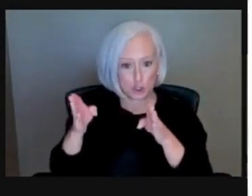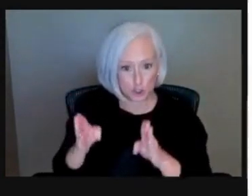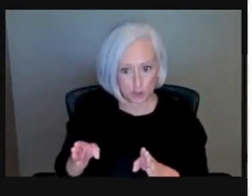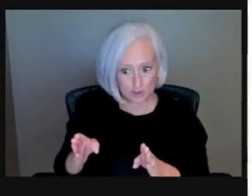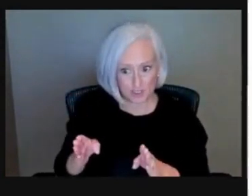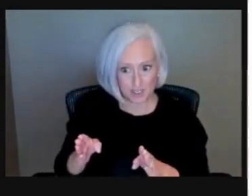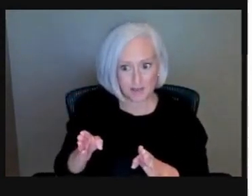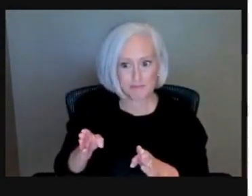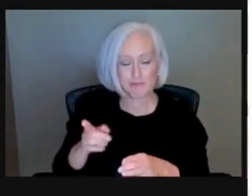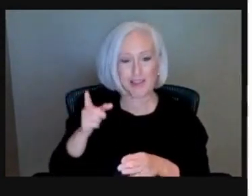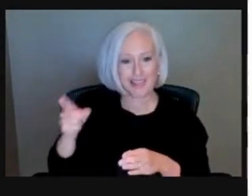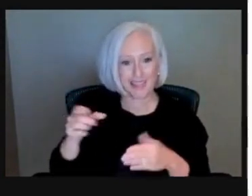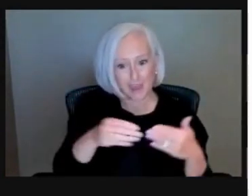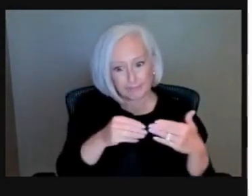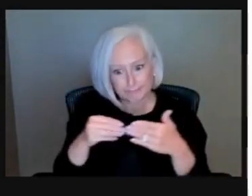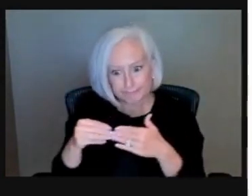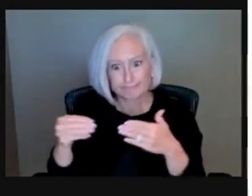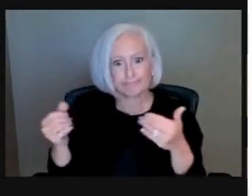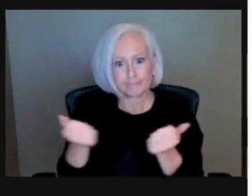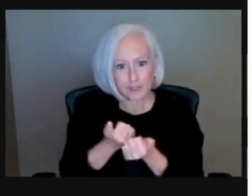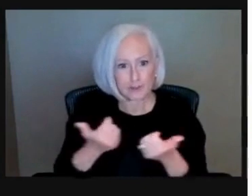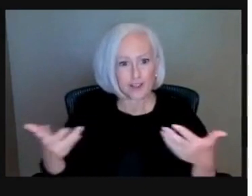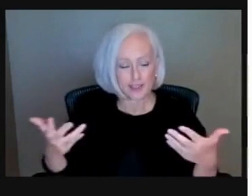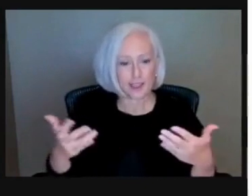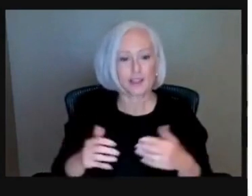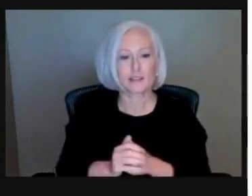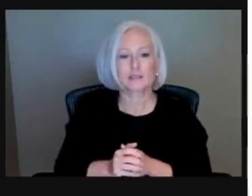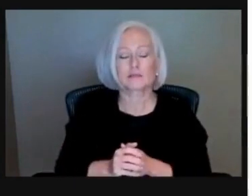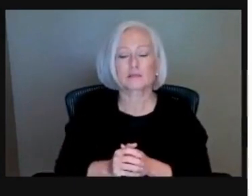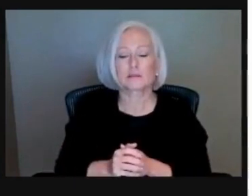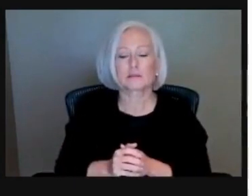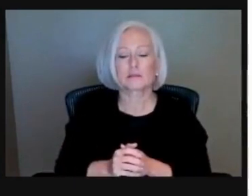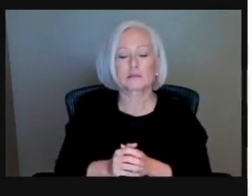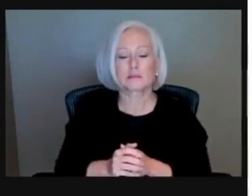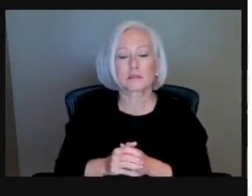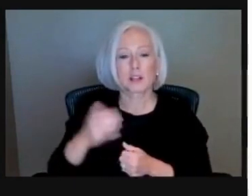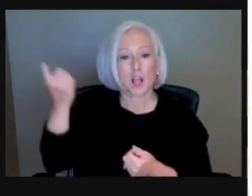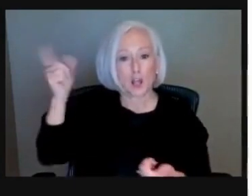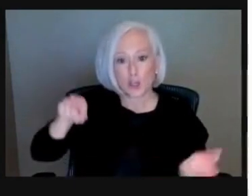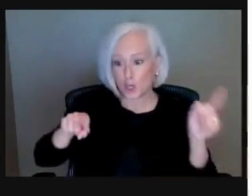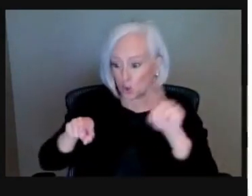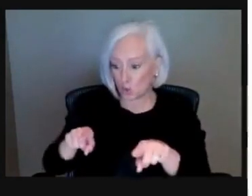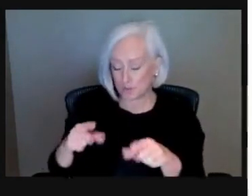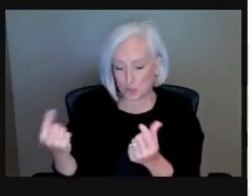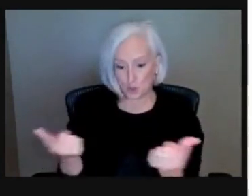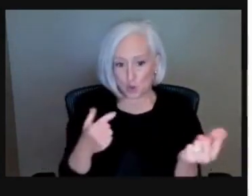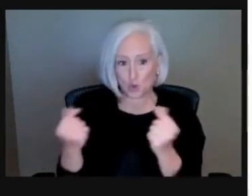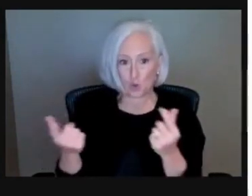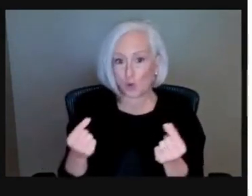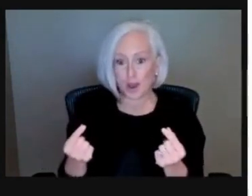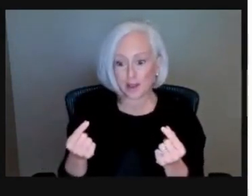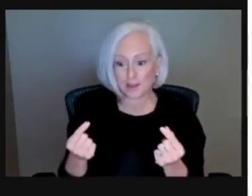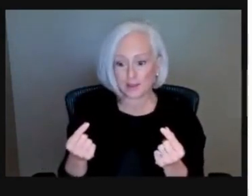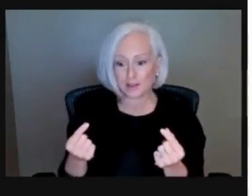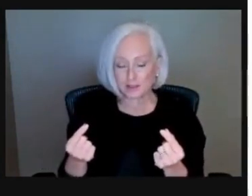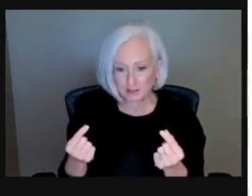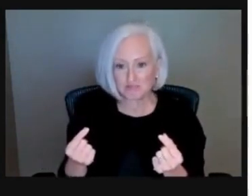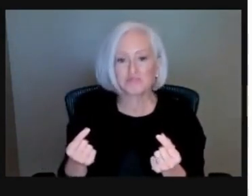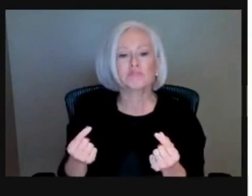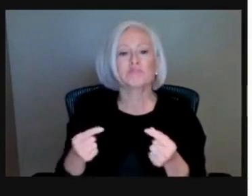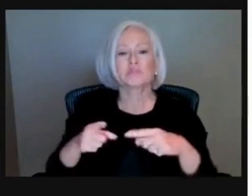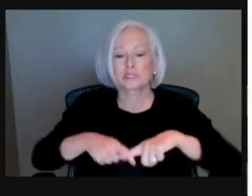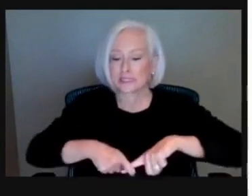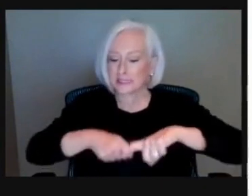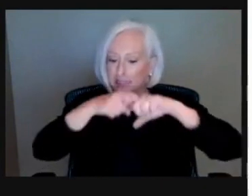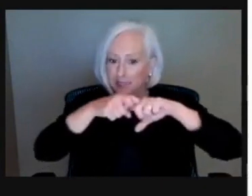the ship for us. So that agreement is to suspend or hold your payments or even reduce it in some